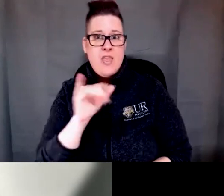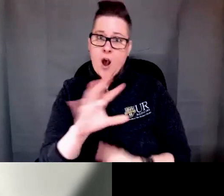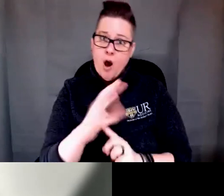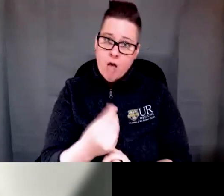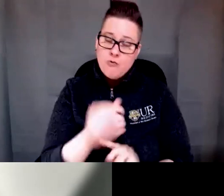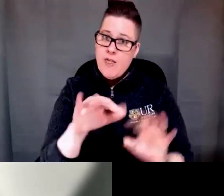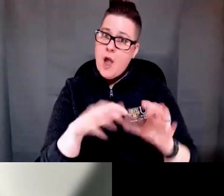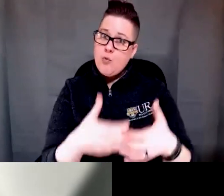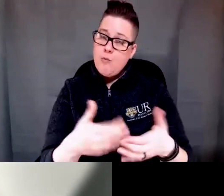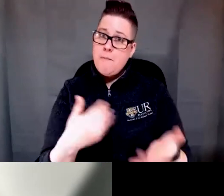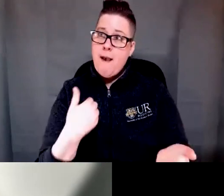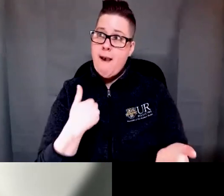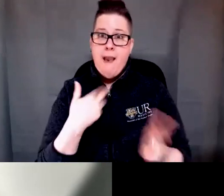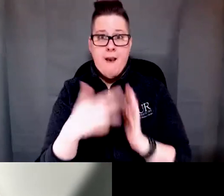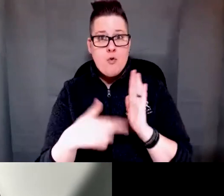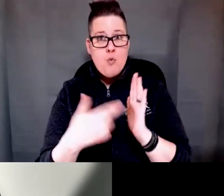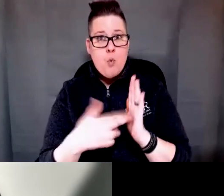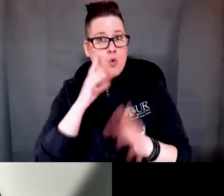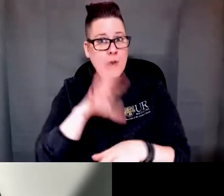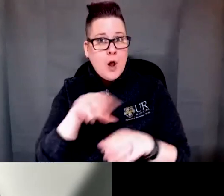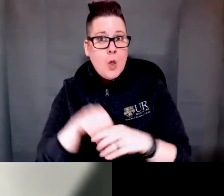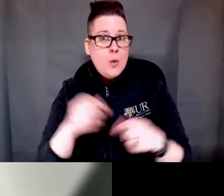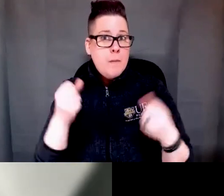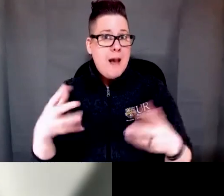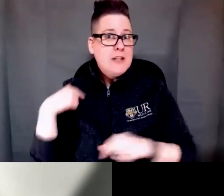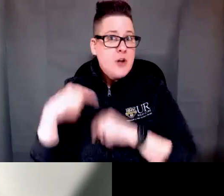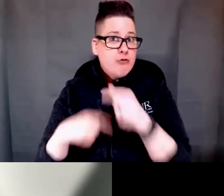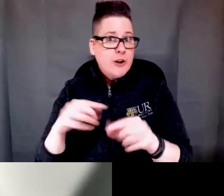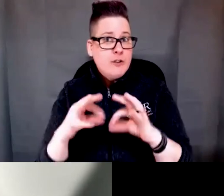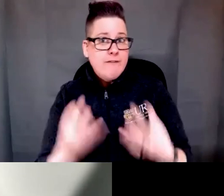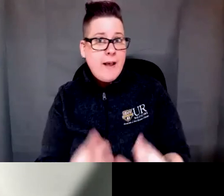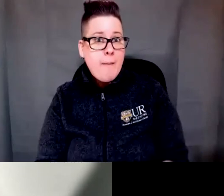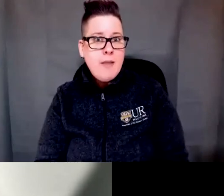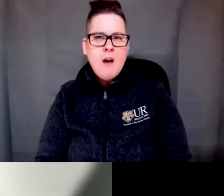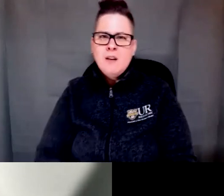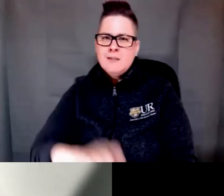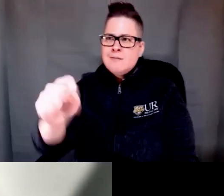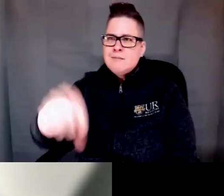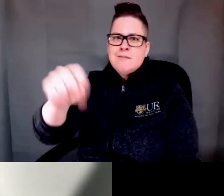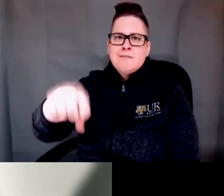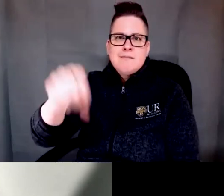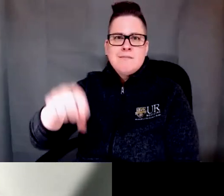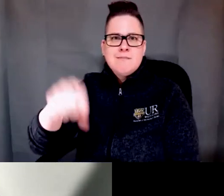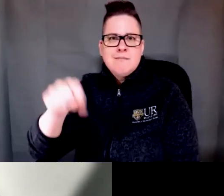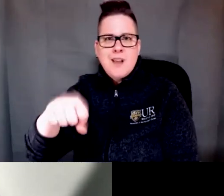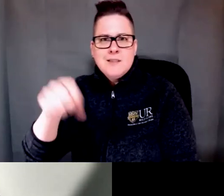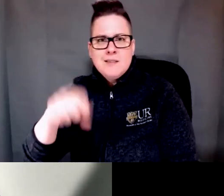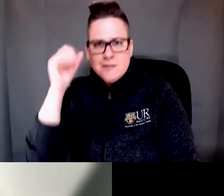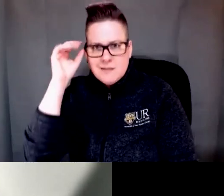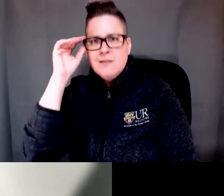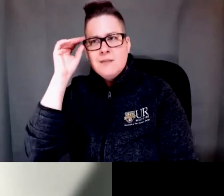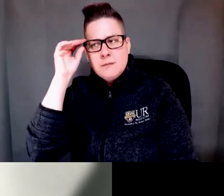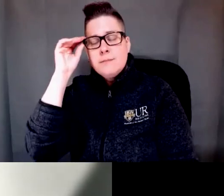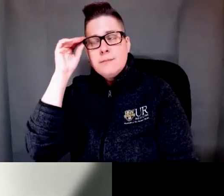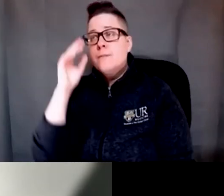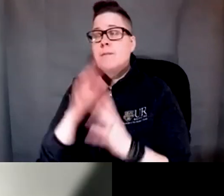this group for intergenerational activities oh very much so and one of